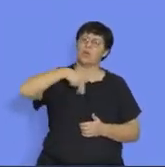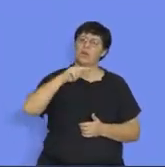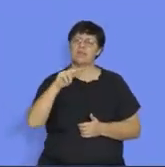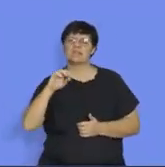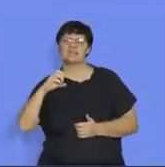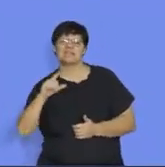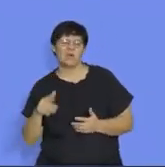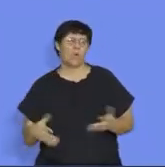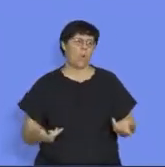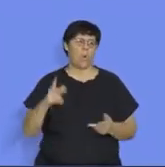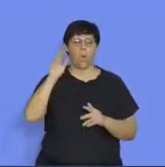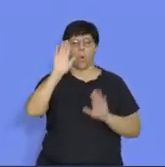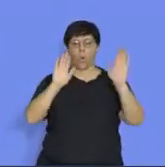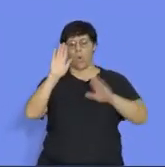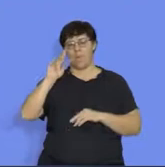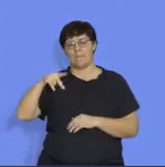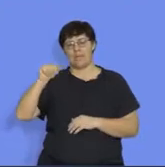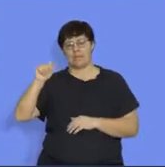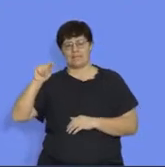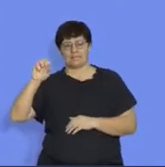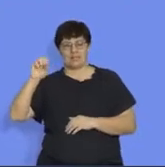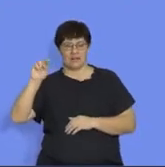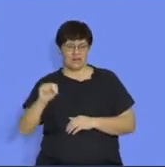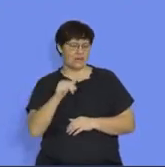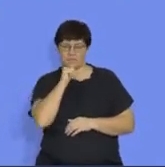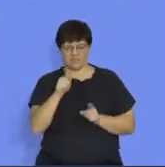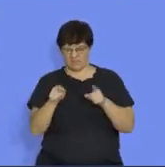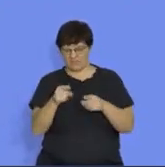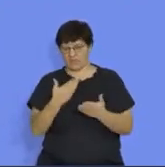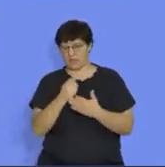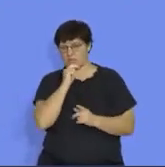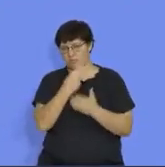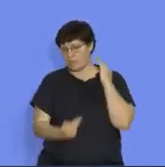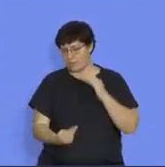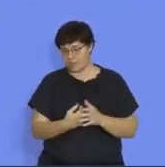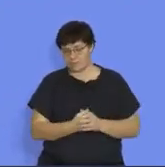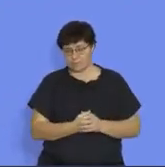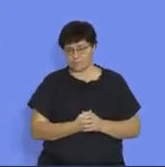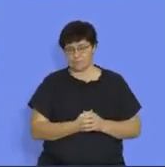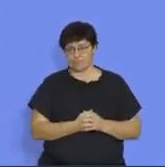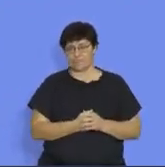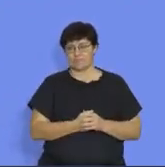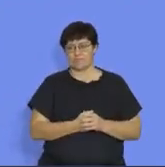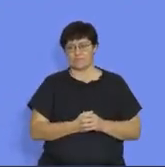sequence or pattern. So, this is the main property of a geometric sequence.